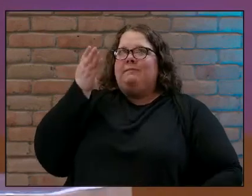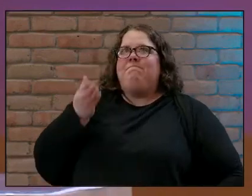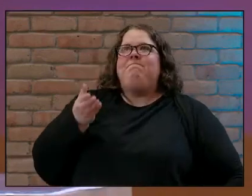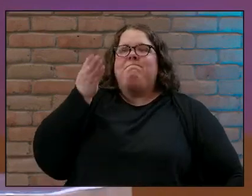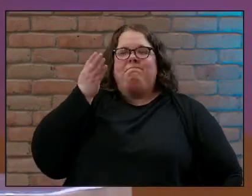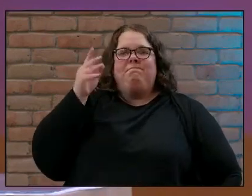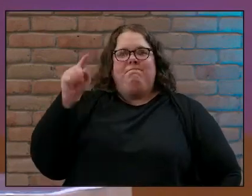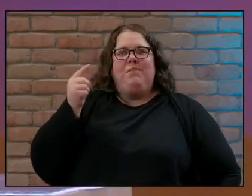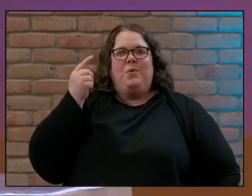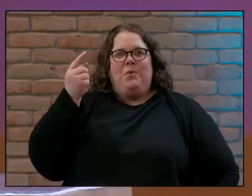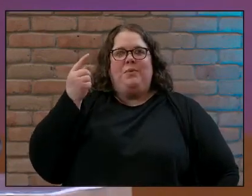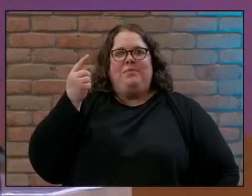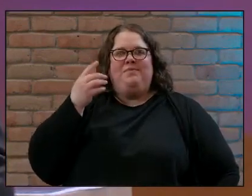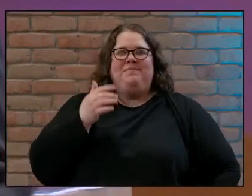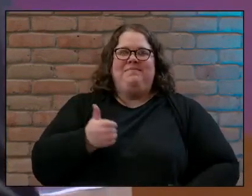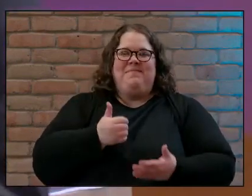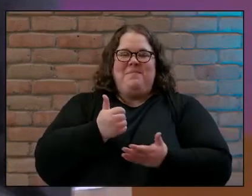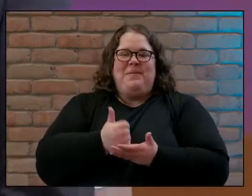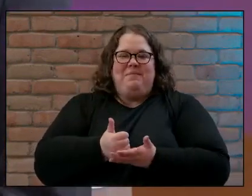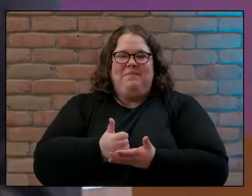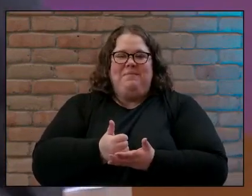Jesus alone amen